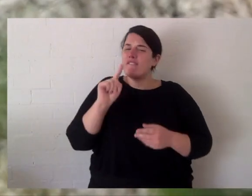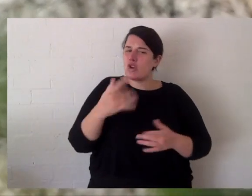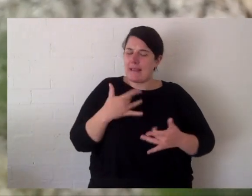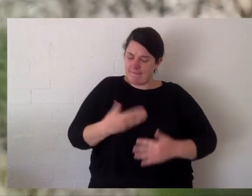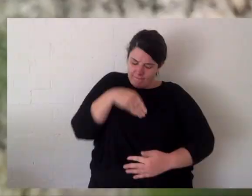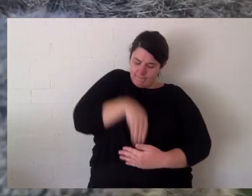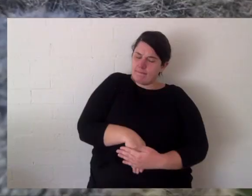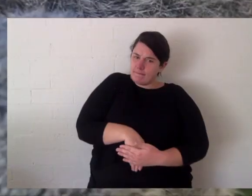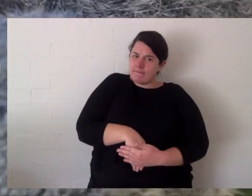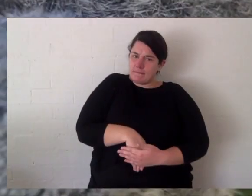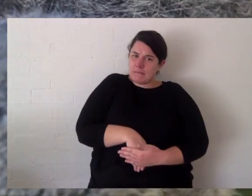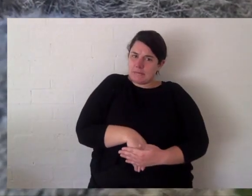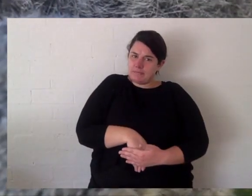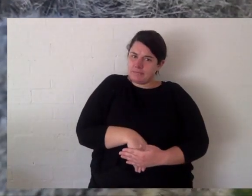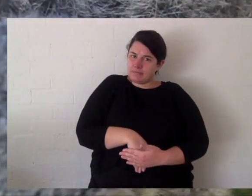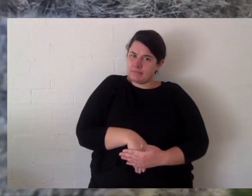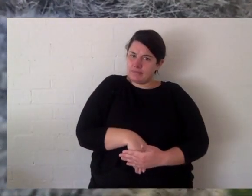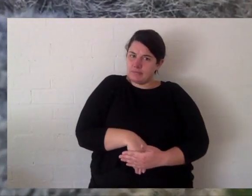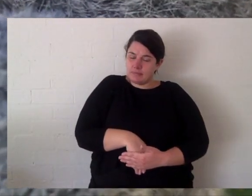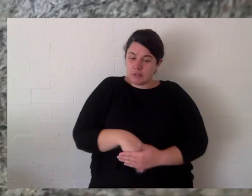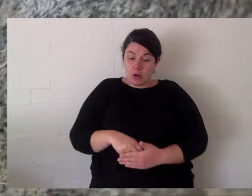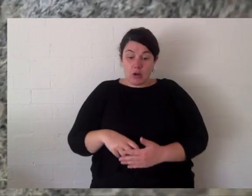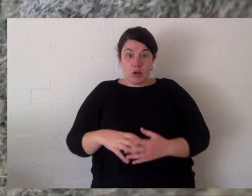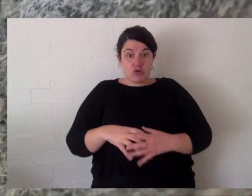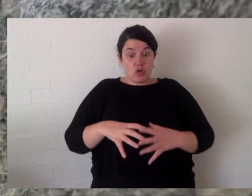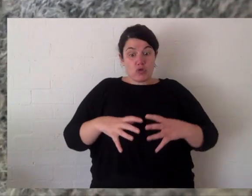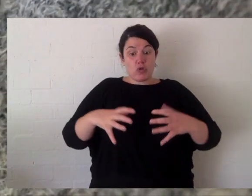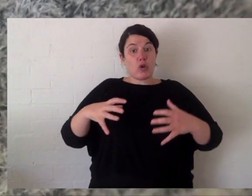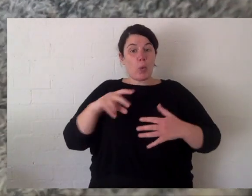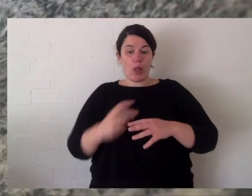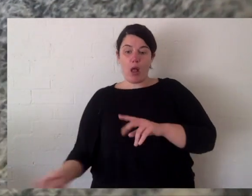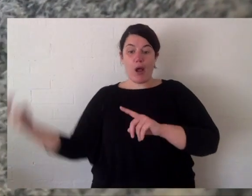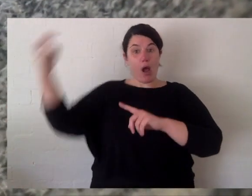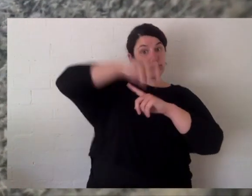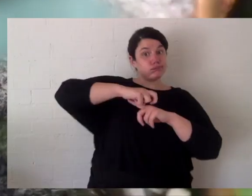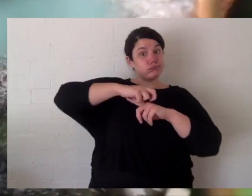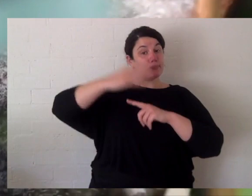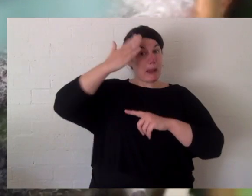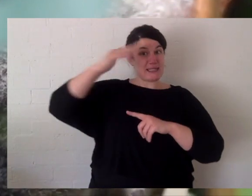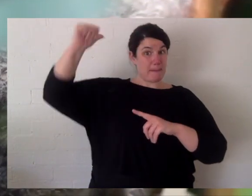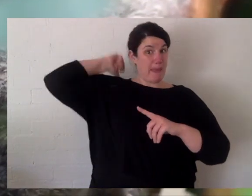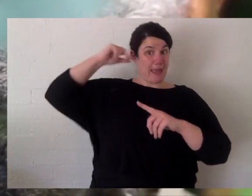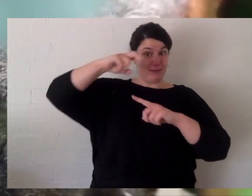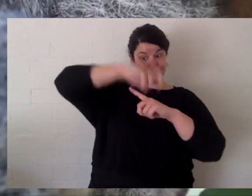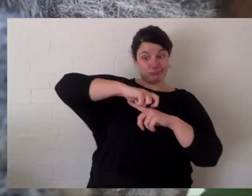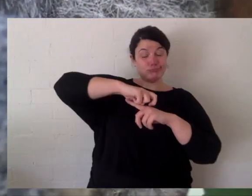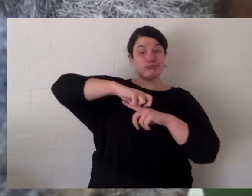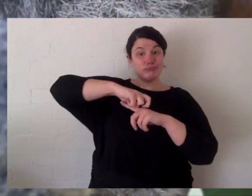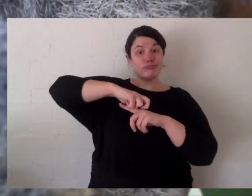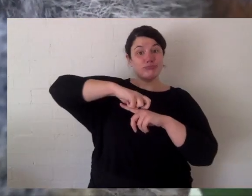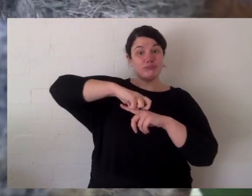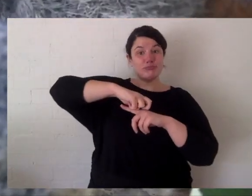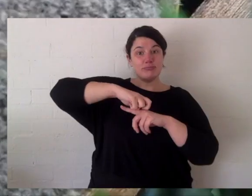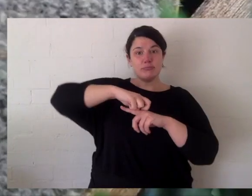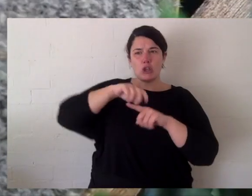pouch. But when it gets almost to the size that it'll leave mum, it climbs onto the back and it lives on the back. And when it does that,